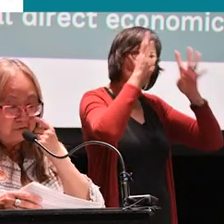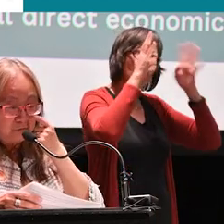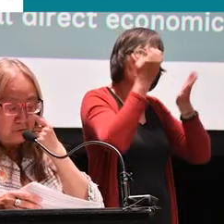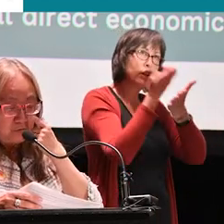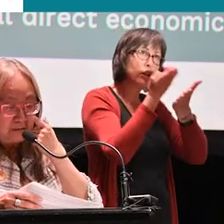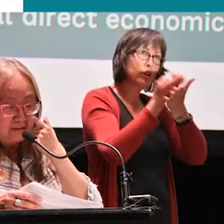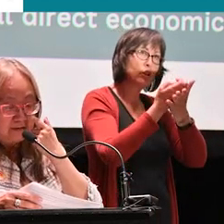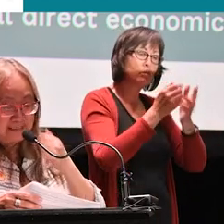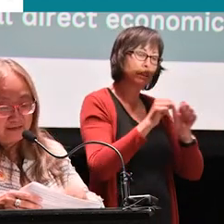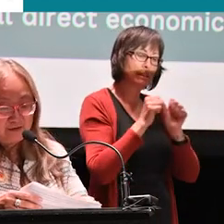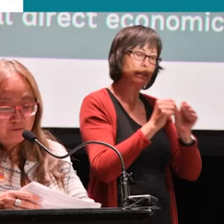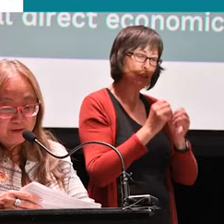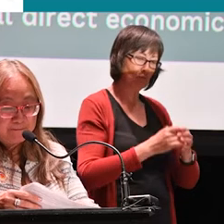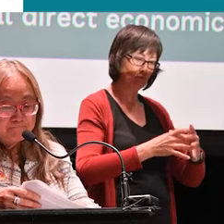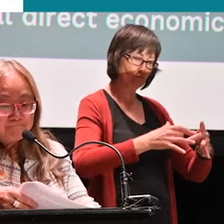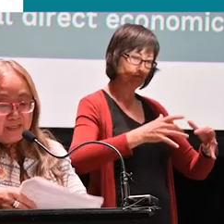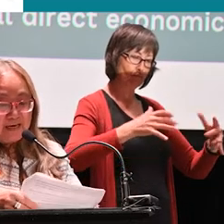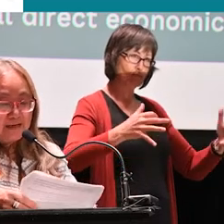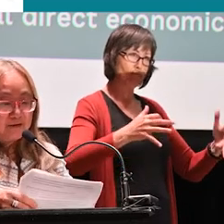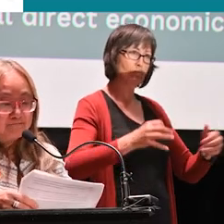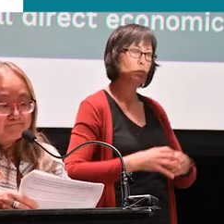to grow in a significant way.